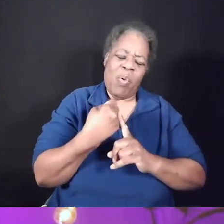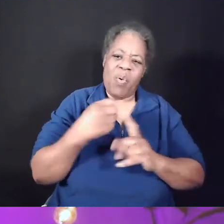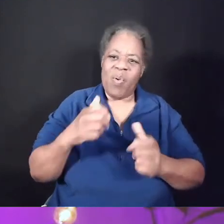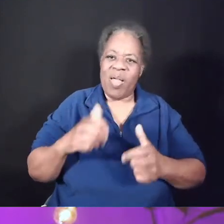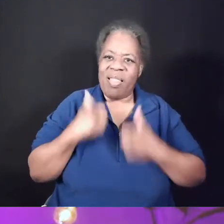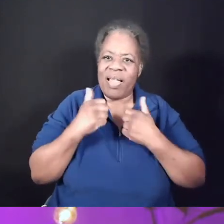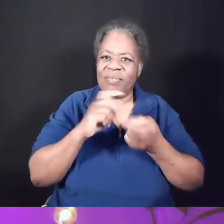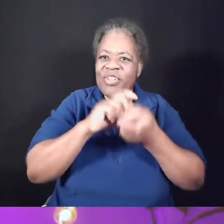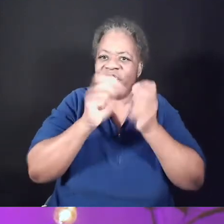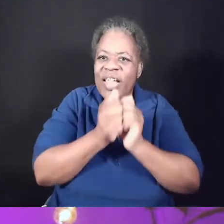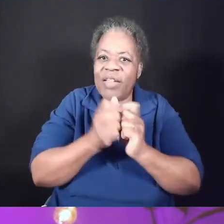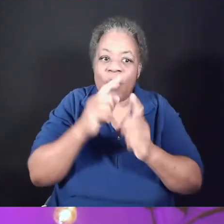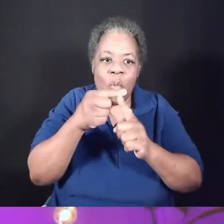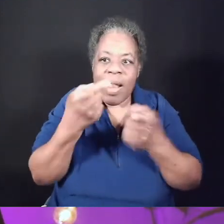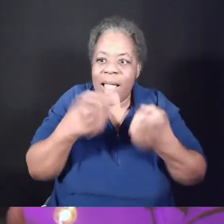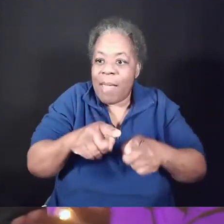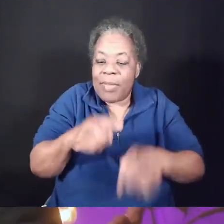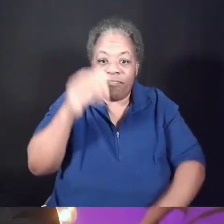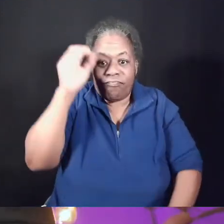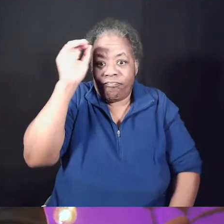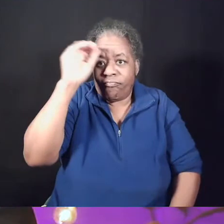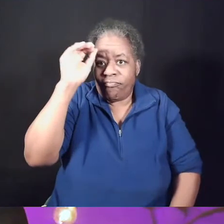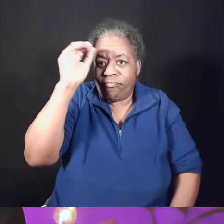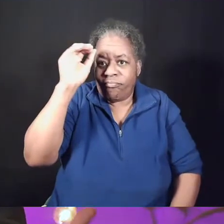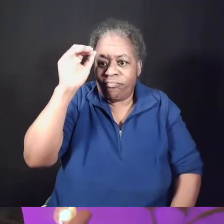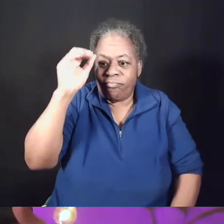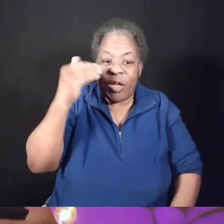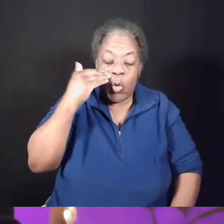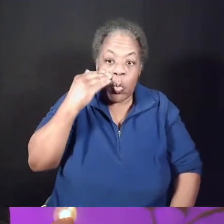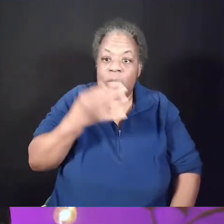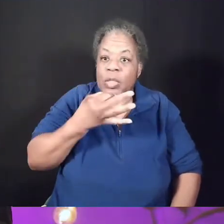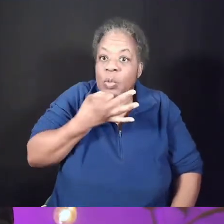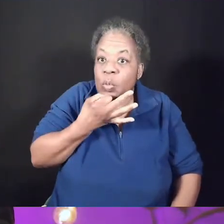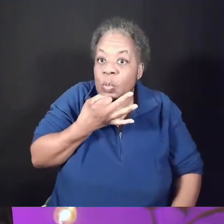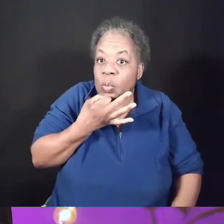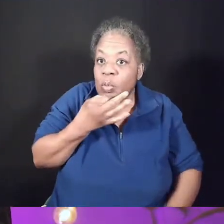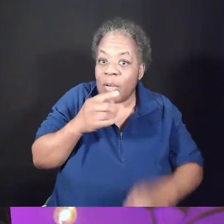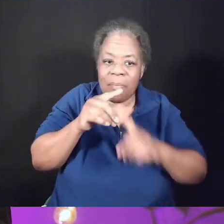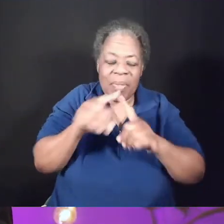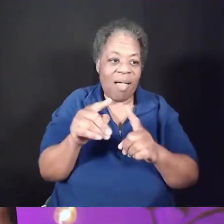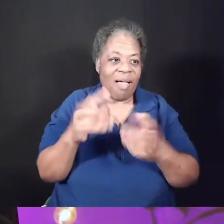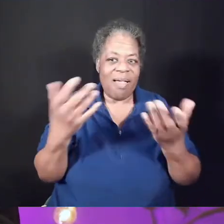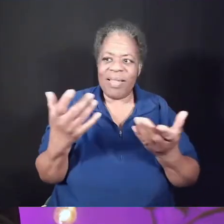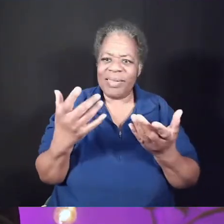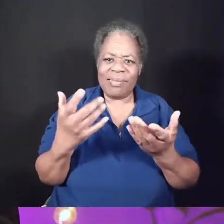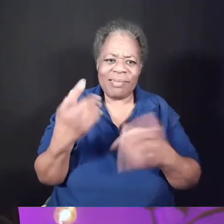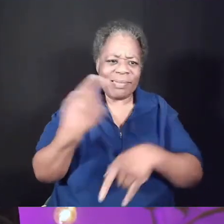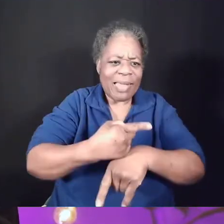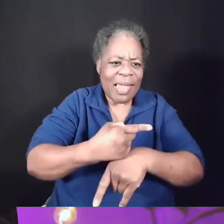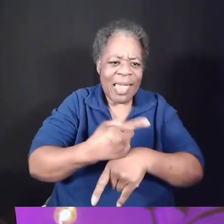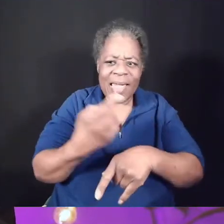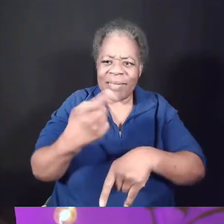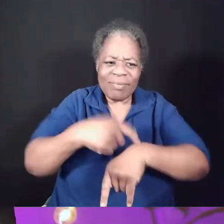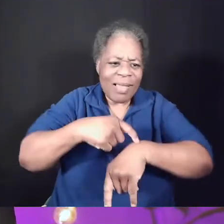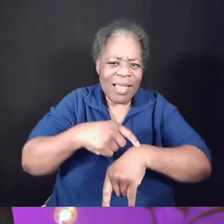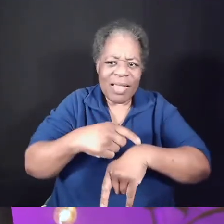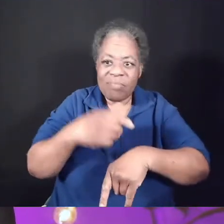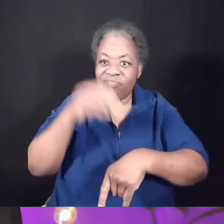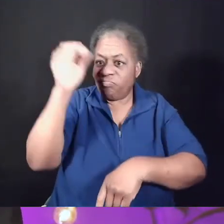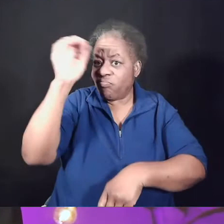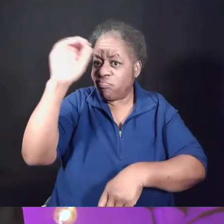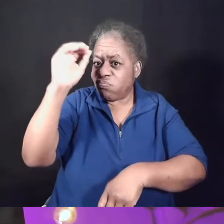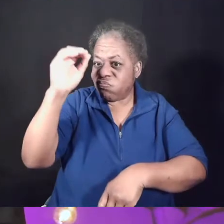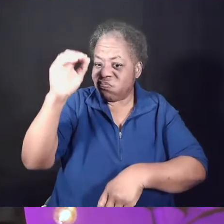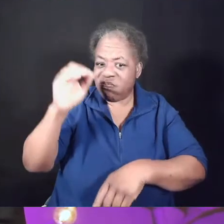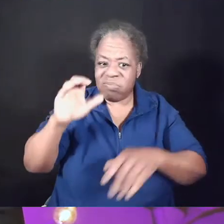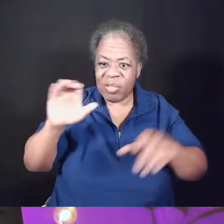when it would happen. You we knew it was to be soon, but you couldn't actually put a date on it. And I couldn't actually do anything about it